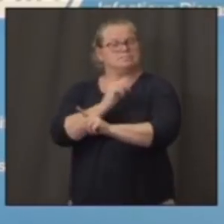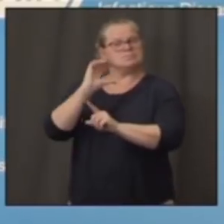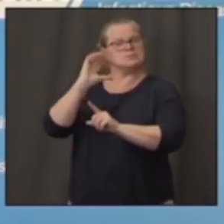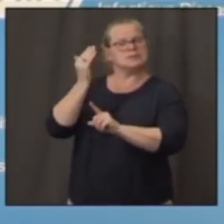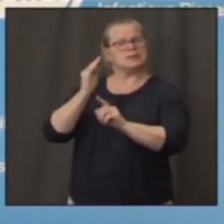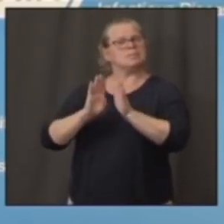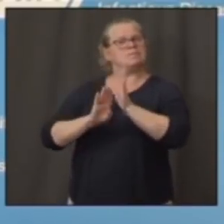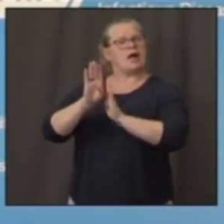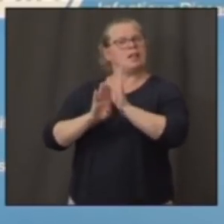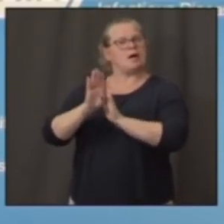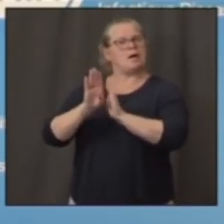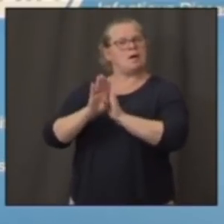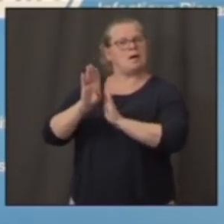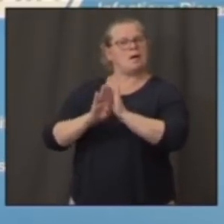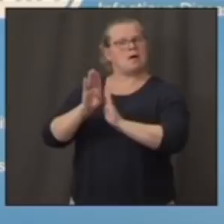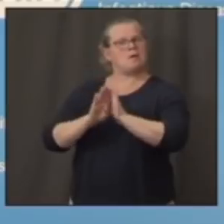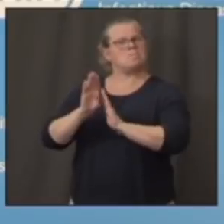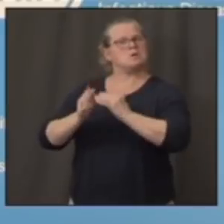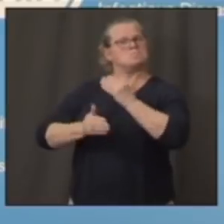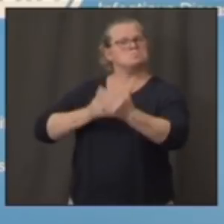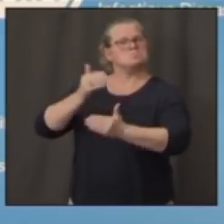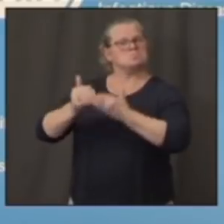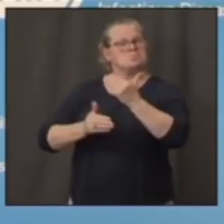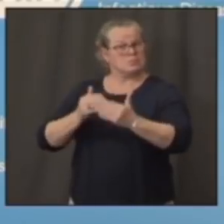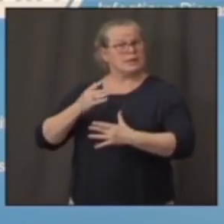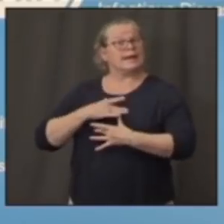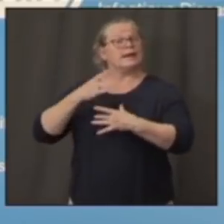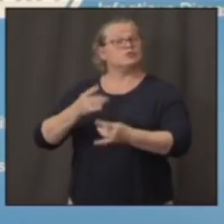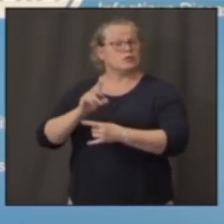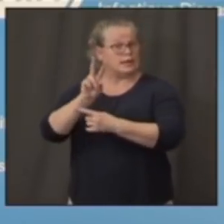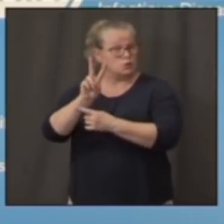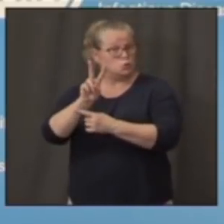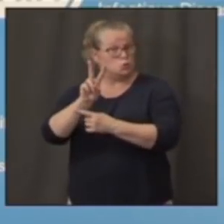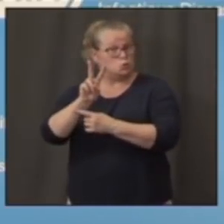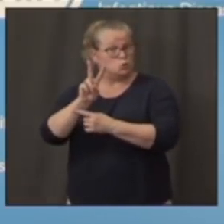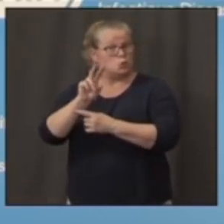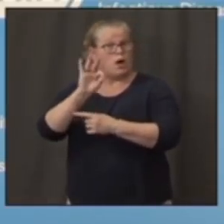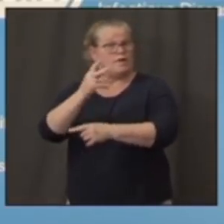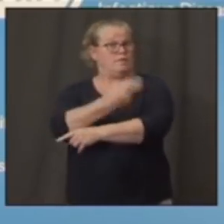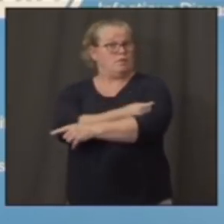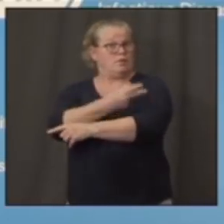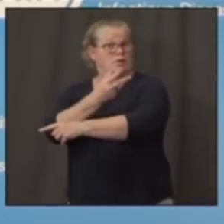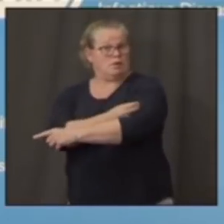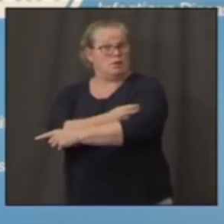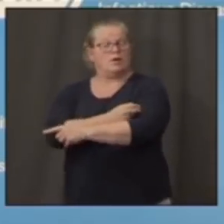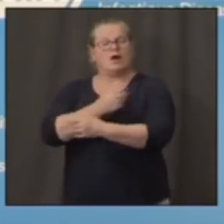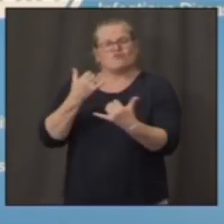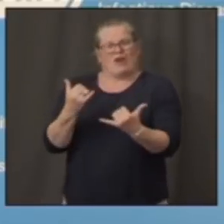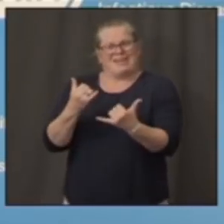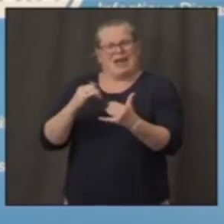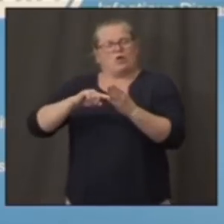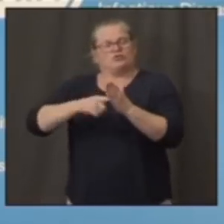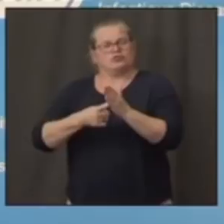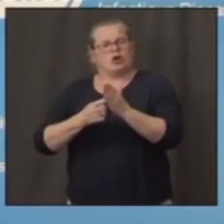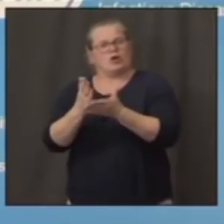entered into phase three trials. There are phase three trial mean you're having thousands of